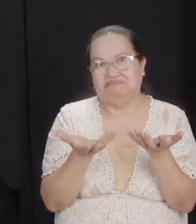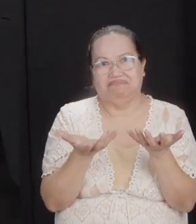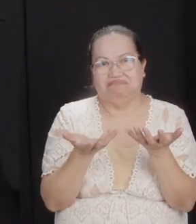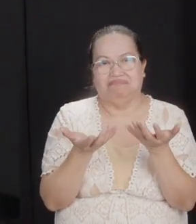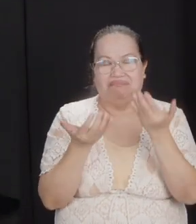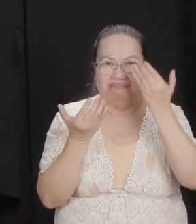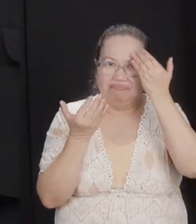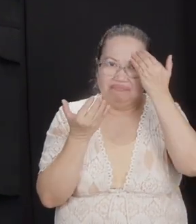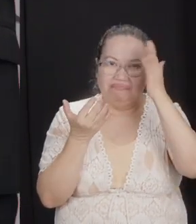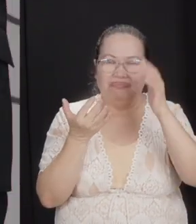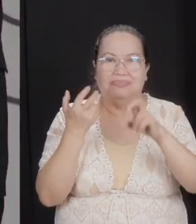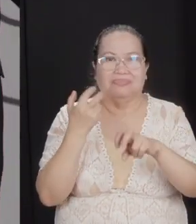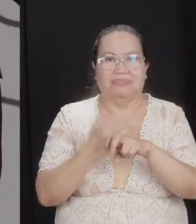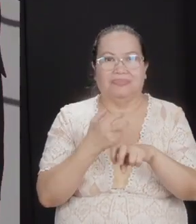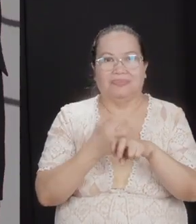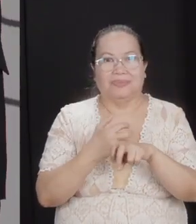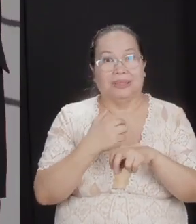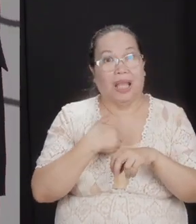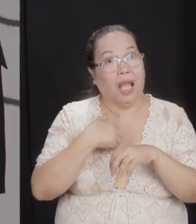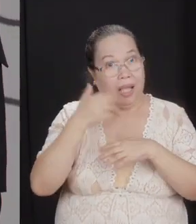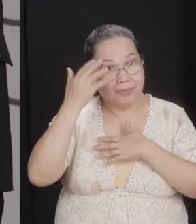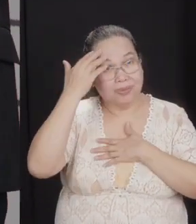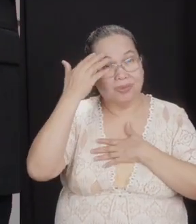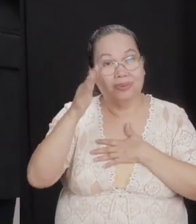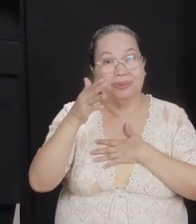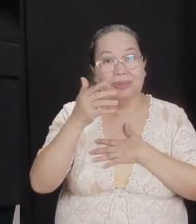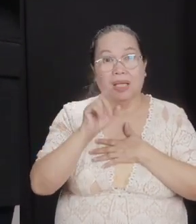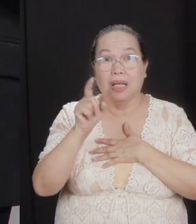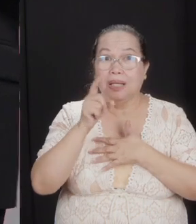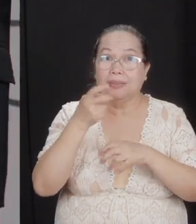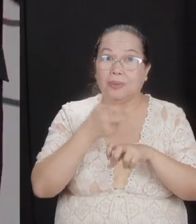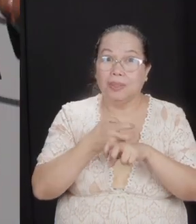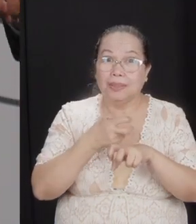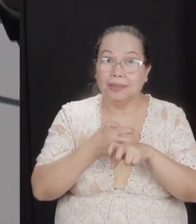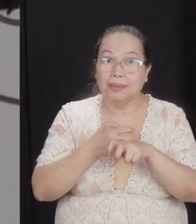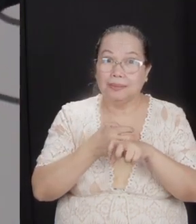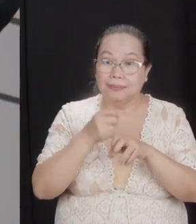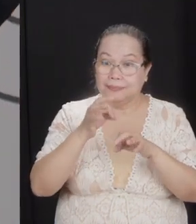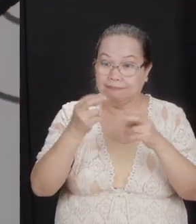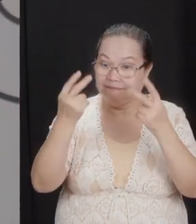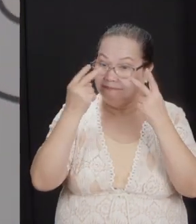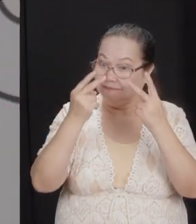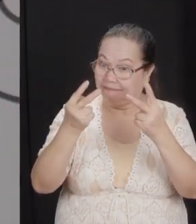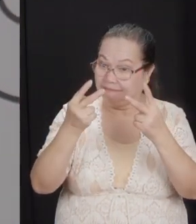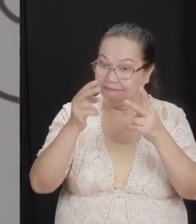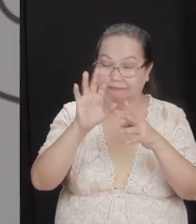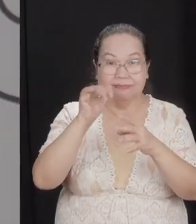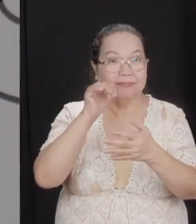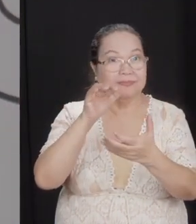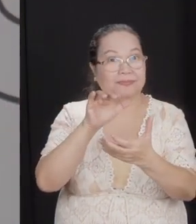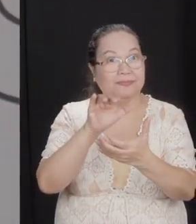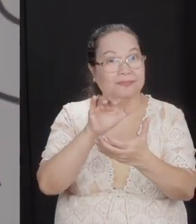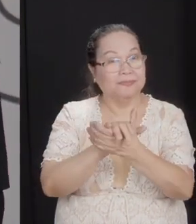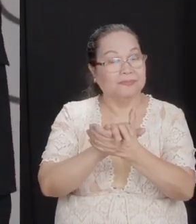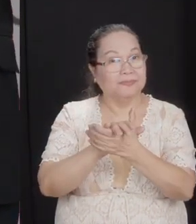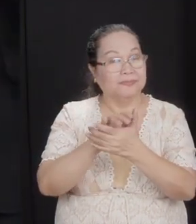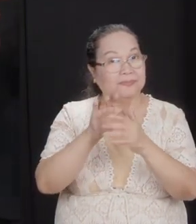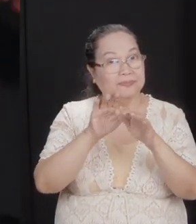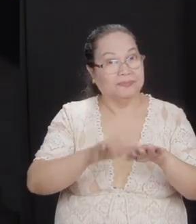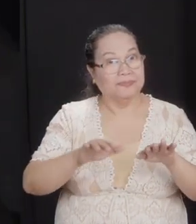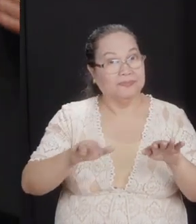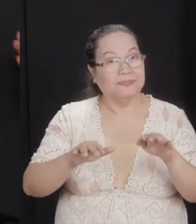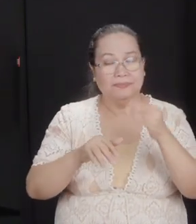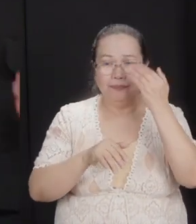know how hard it is. I don't. You know how hard it is to not see your wife and children for seven years? They didn't even